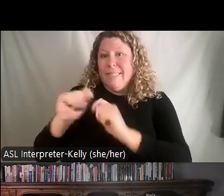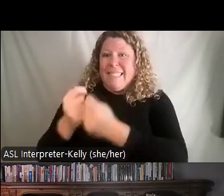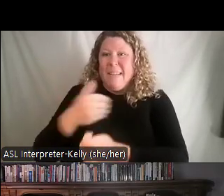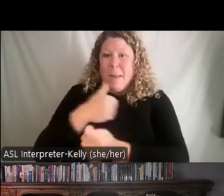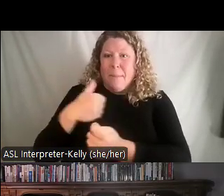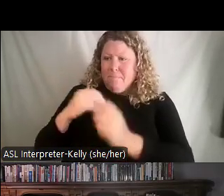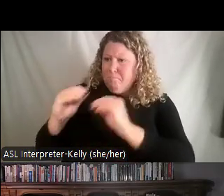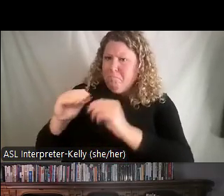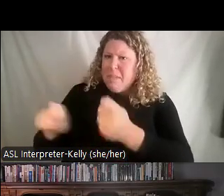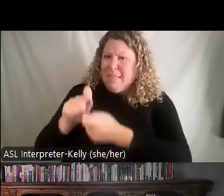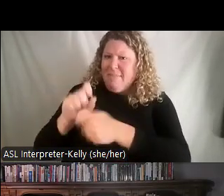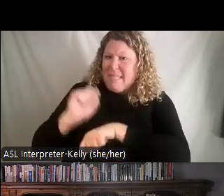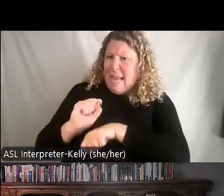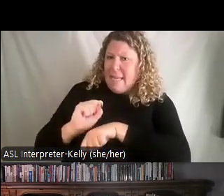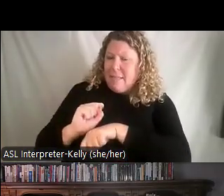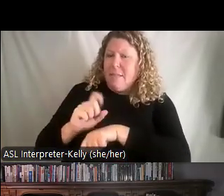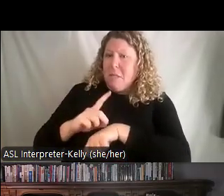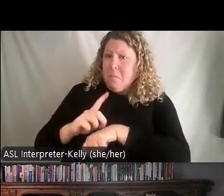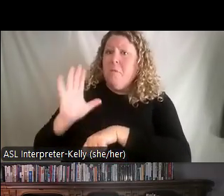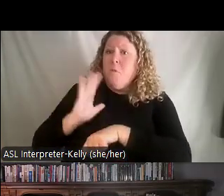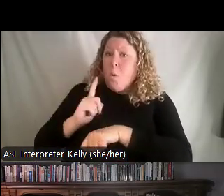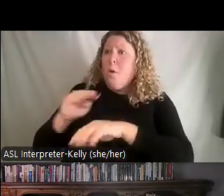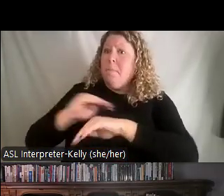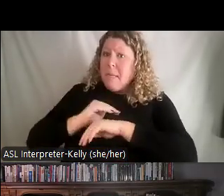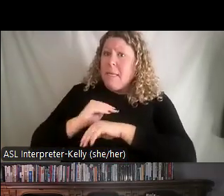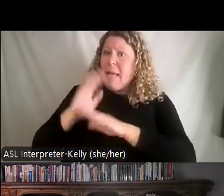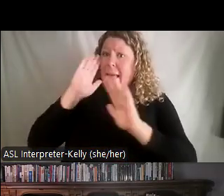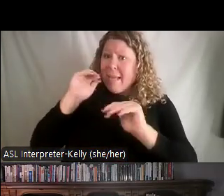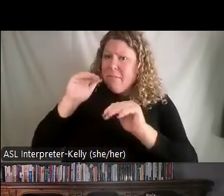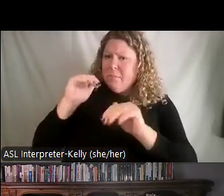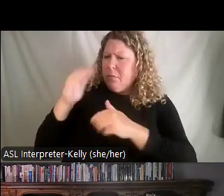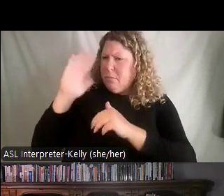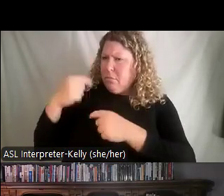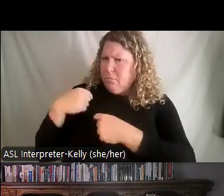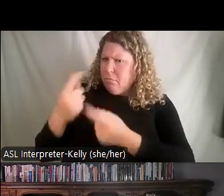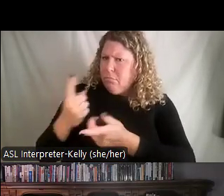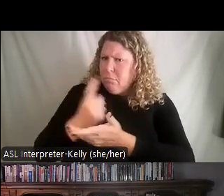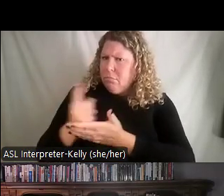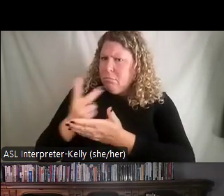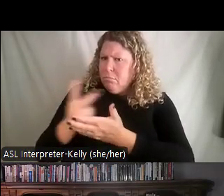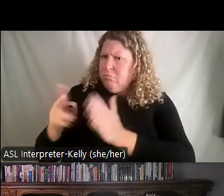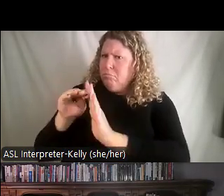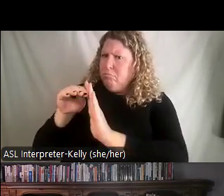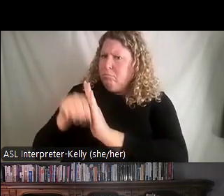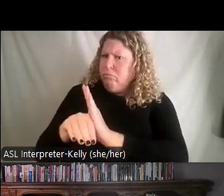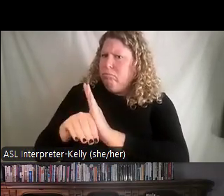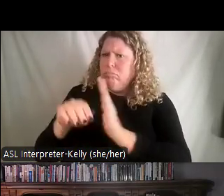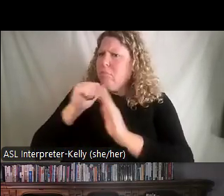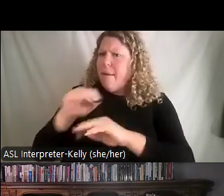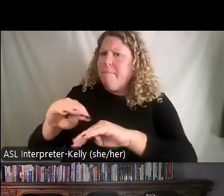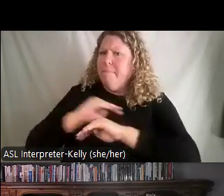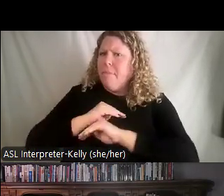to which they were initially meeting expectations, but over the last few weeks, their performance has not been meeting the standard.